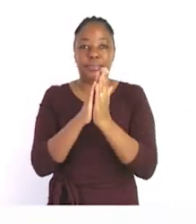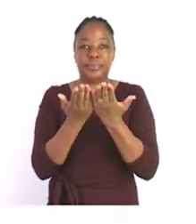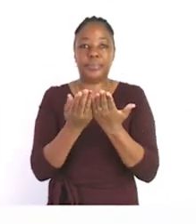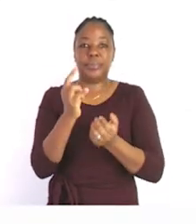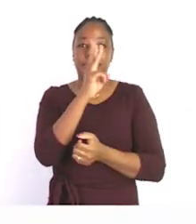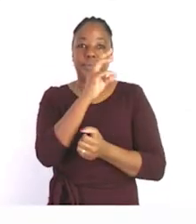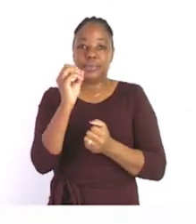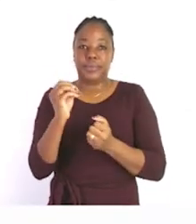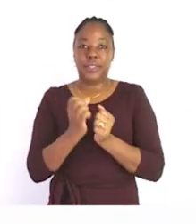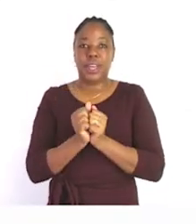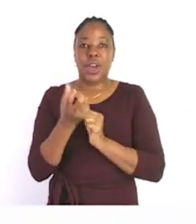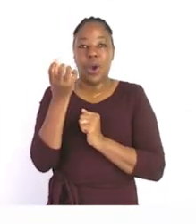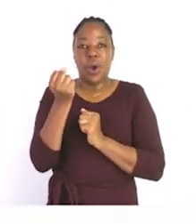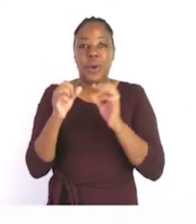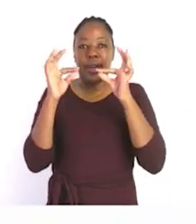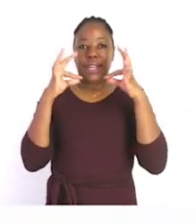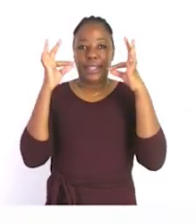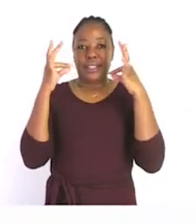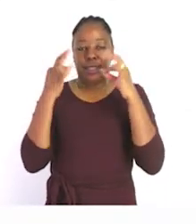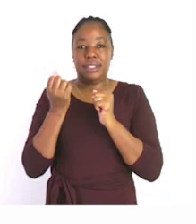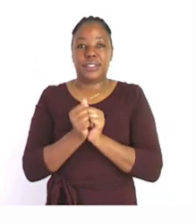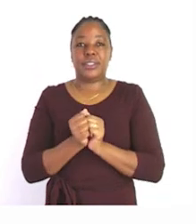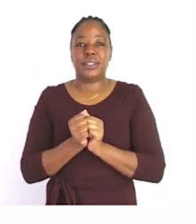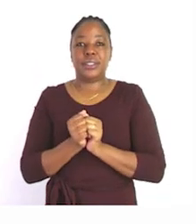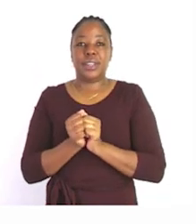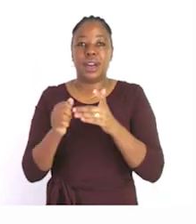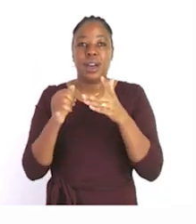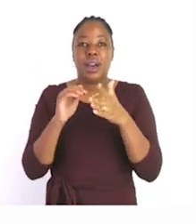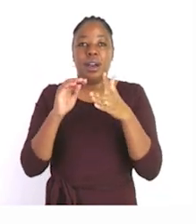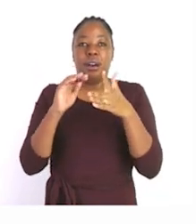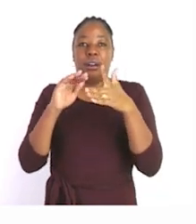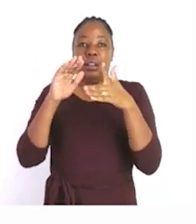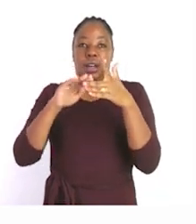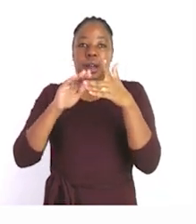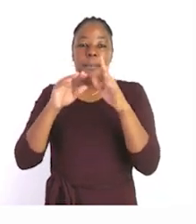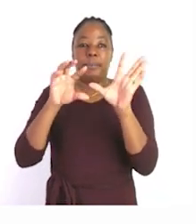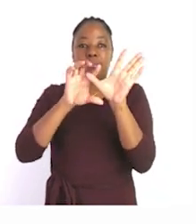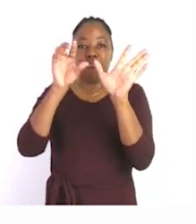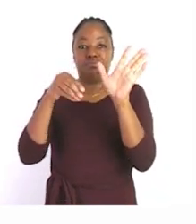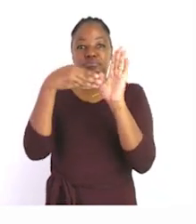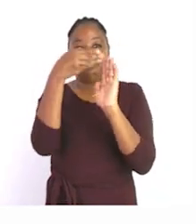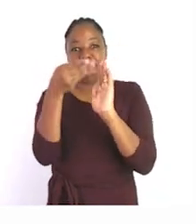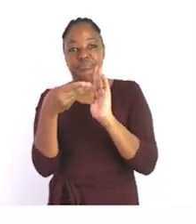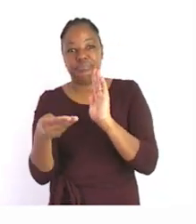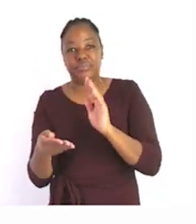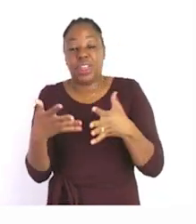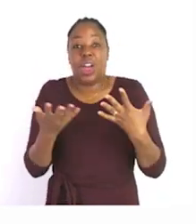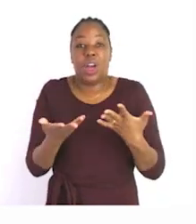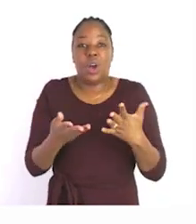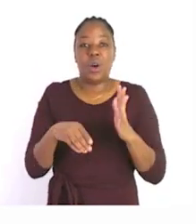you can see that there is a lovely song there for us talking about the leaves falling and where they are falling